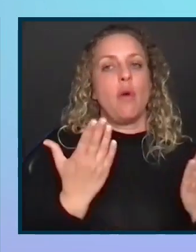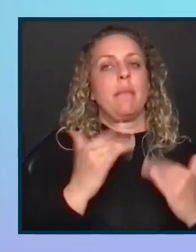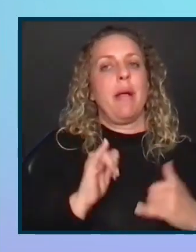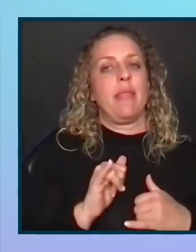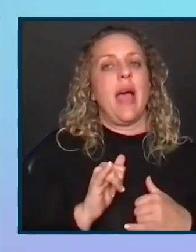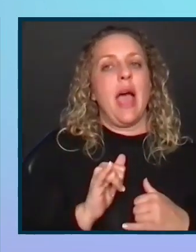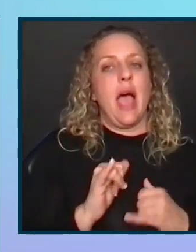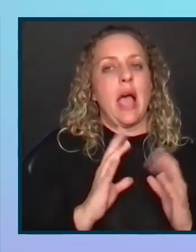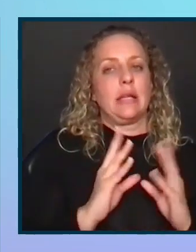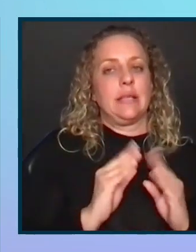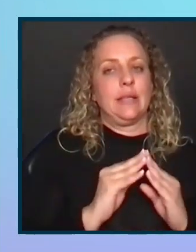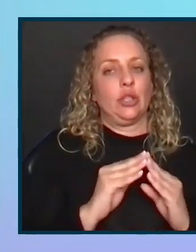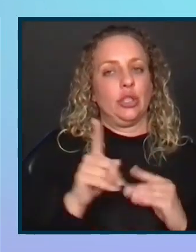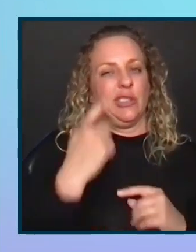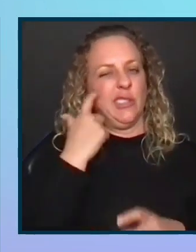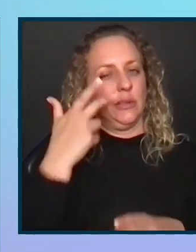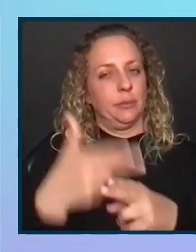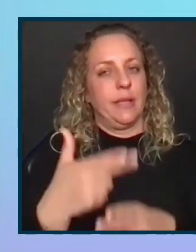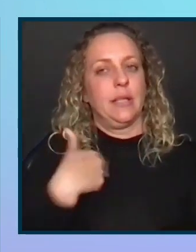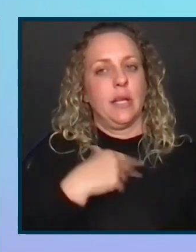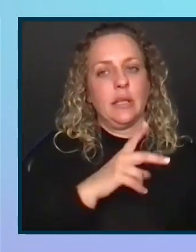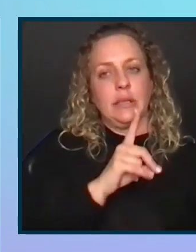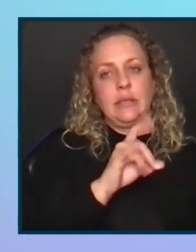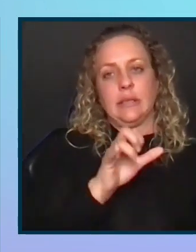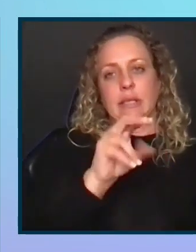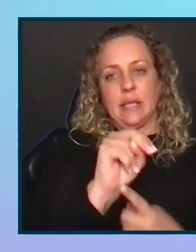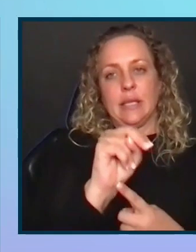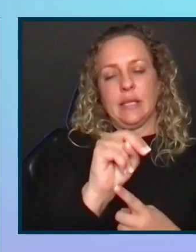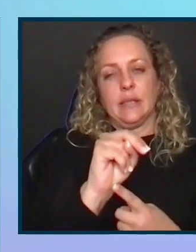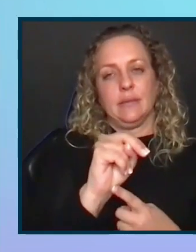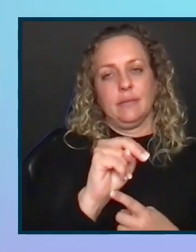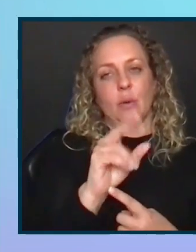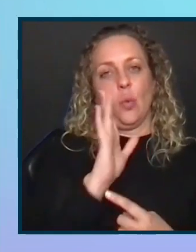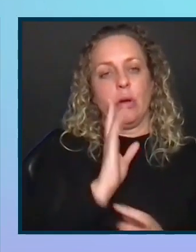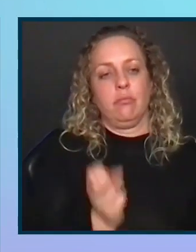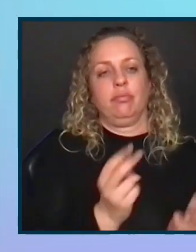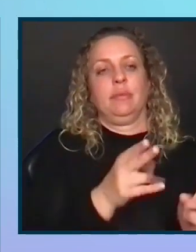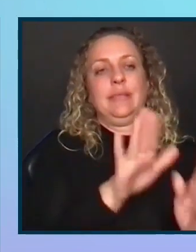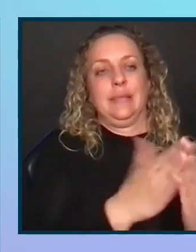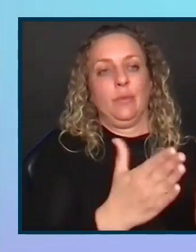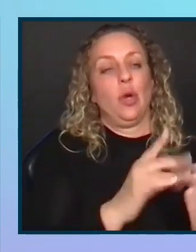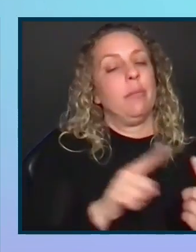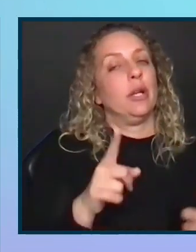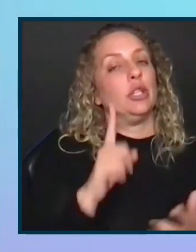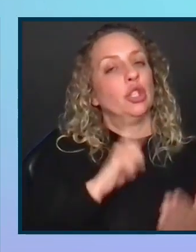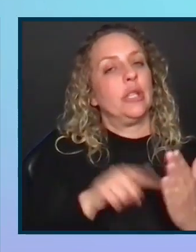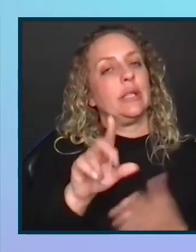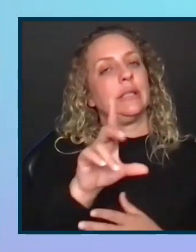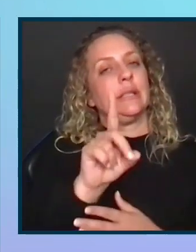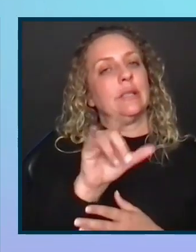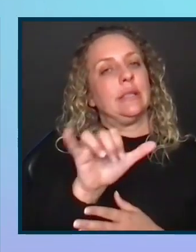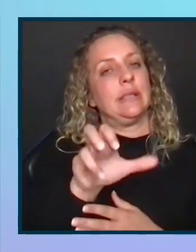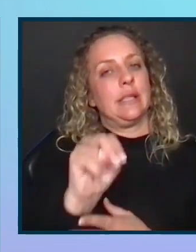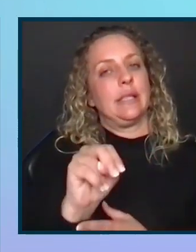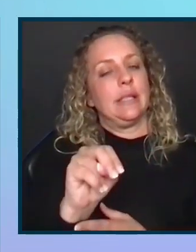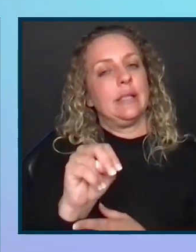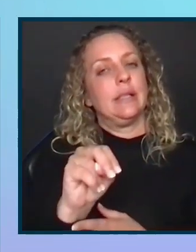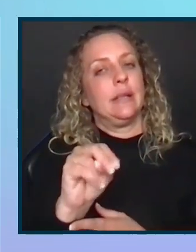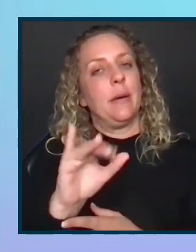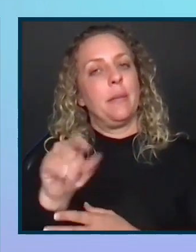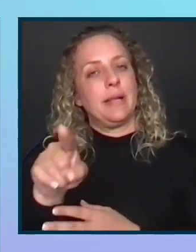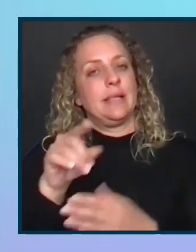session. And hopefully Dylan plugs his book in that session. But if not, check out Dylan Barrow's book on agile accessibility as well.